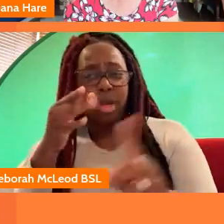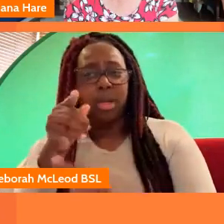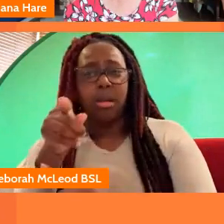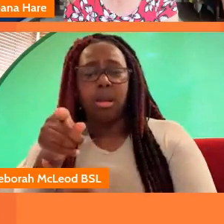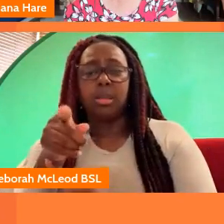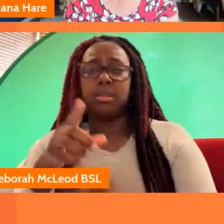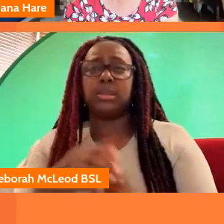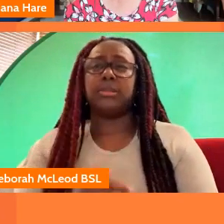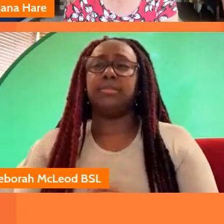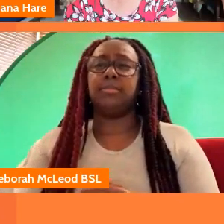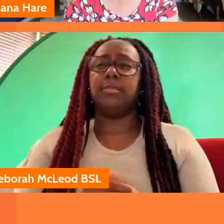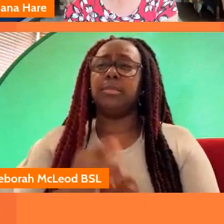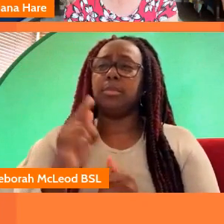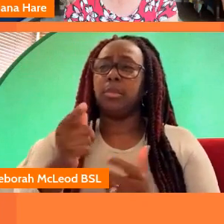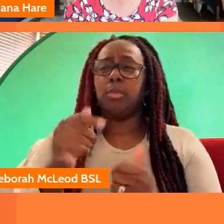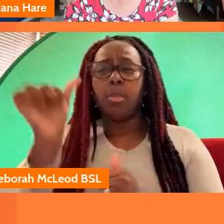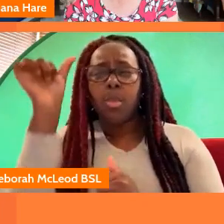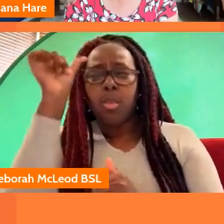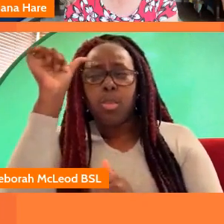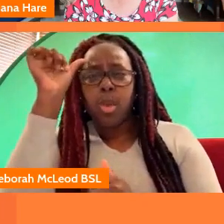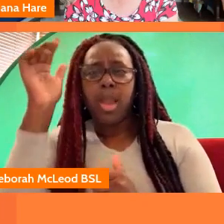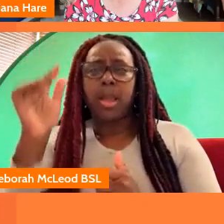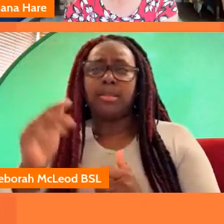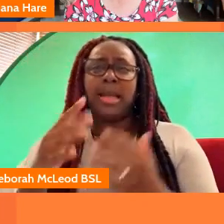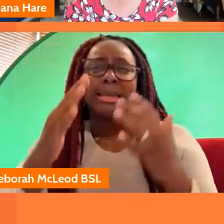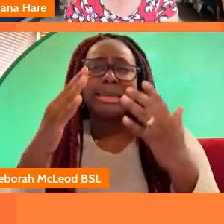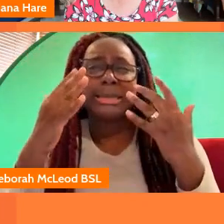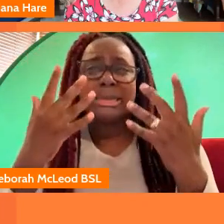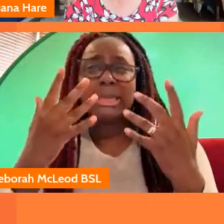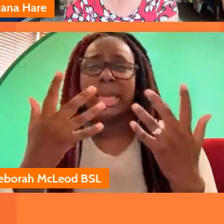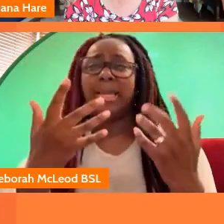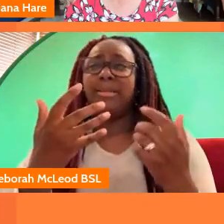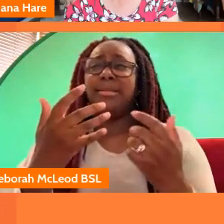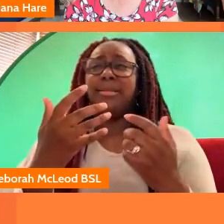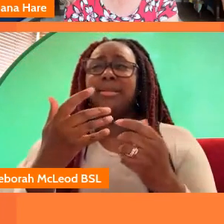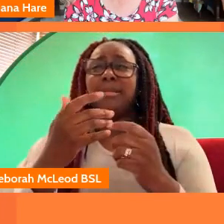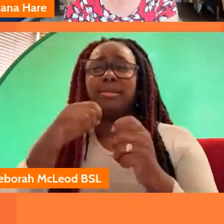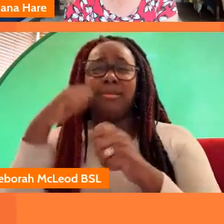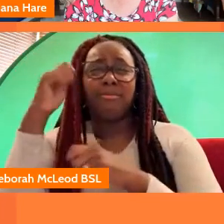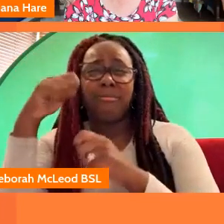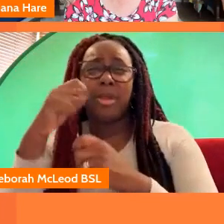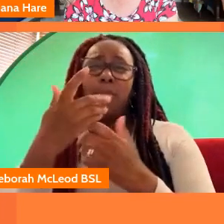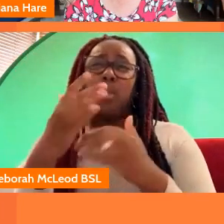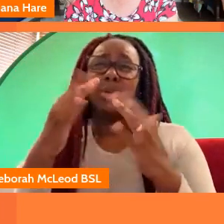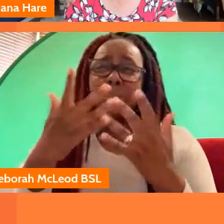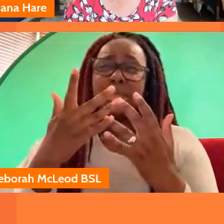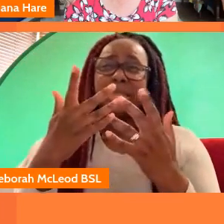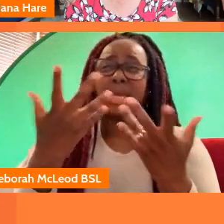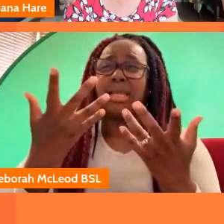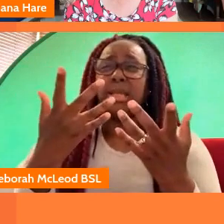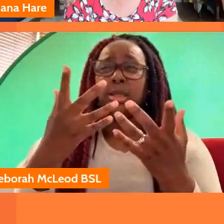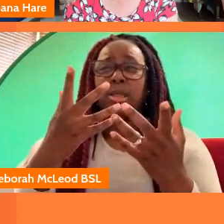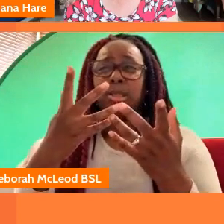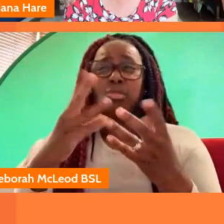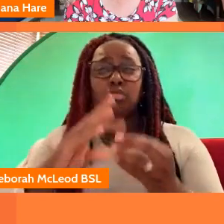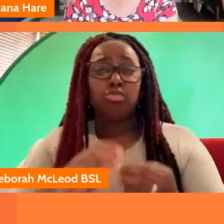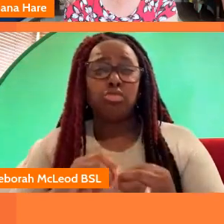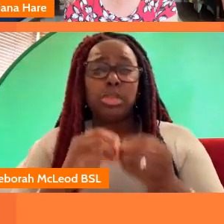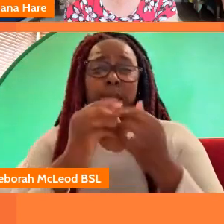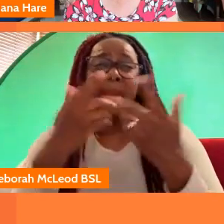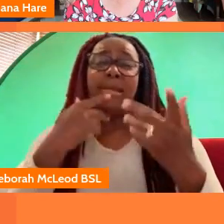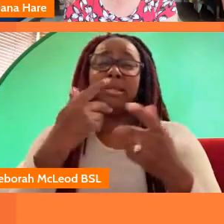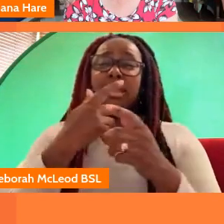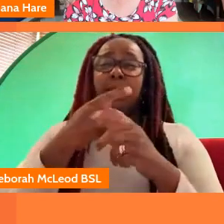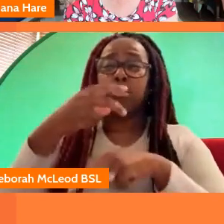um aware in taking 10 filmmakers or 10 creative artists not in fact they weren't all filmmakers they were writers choreographers